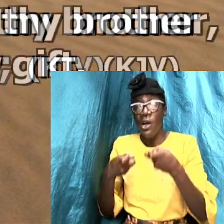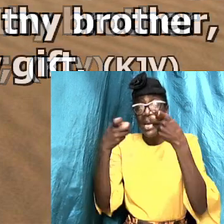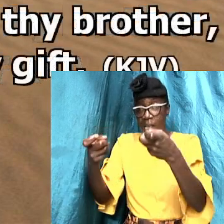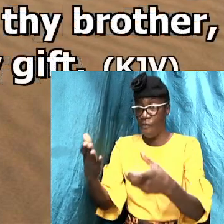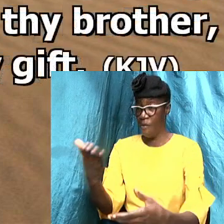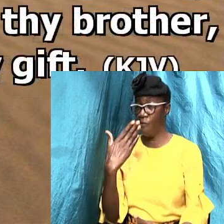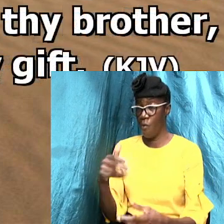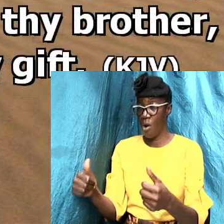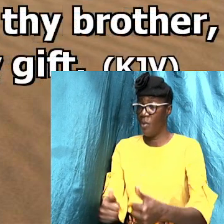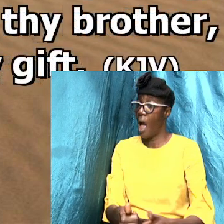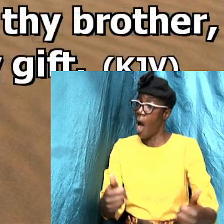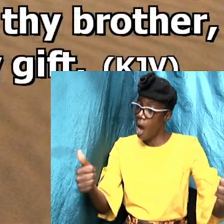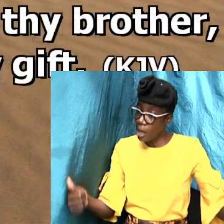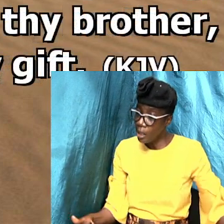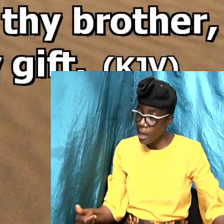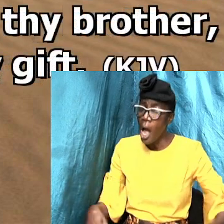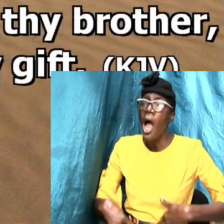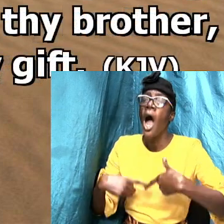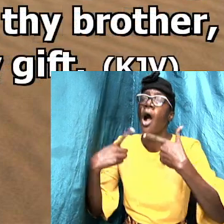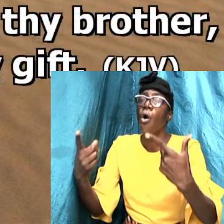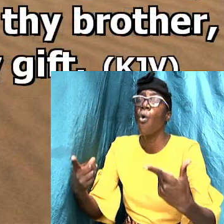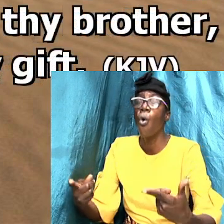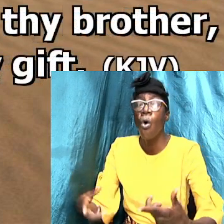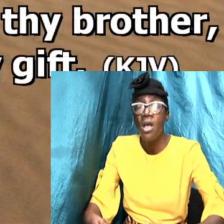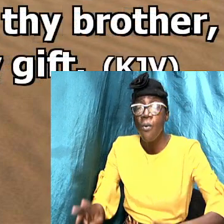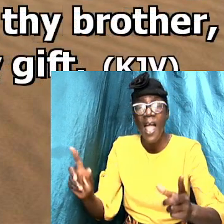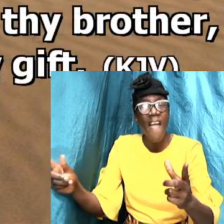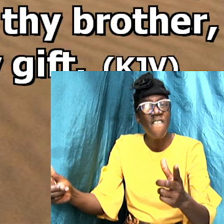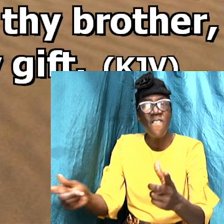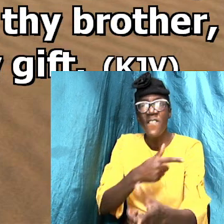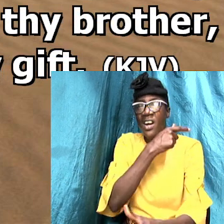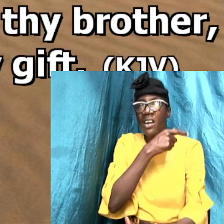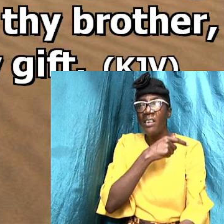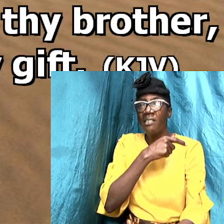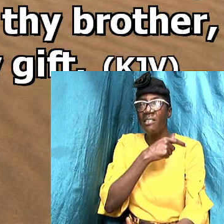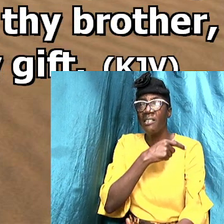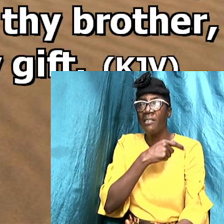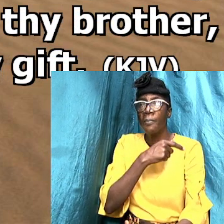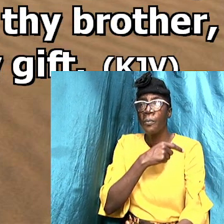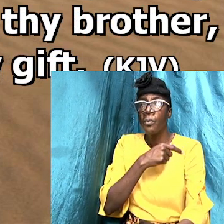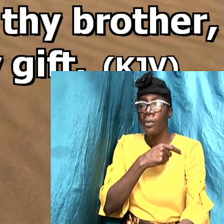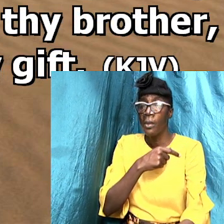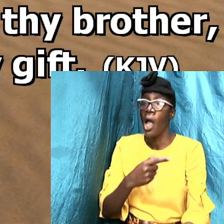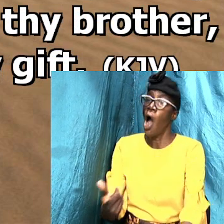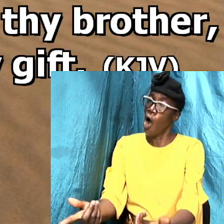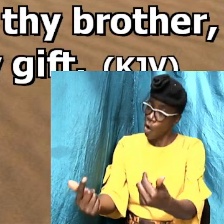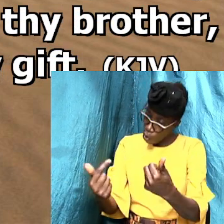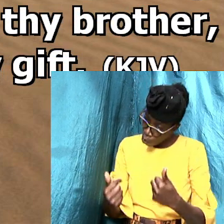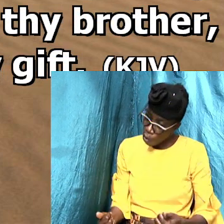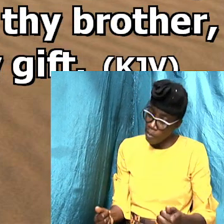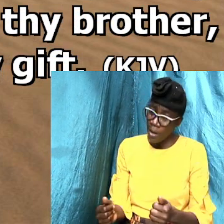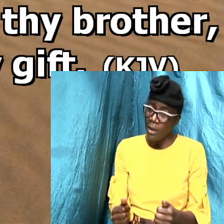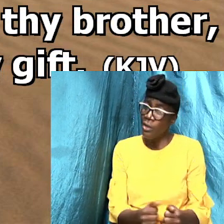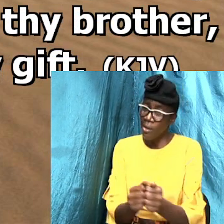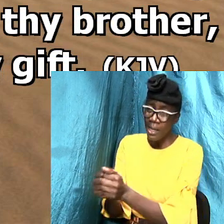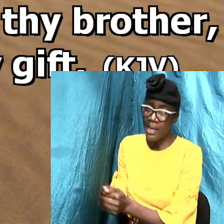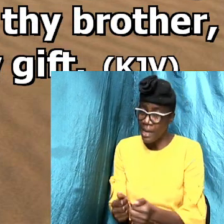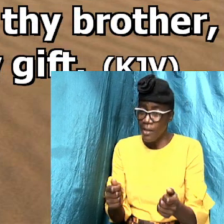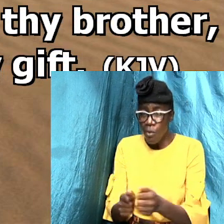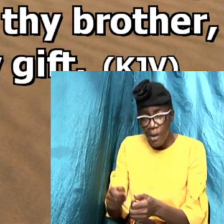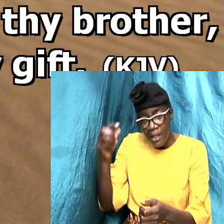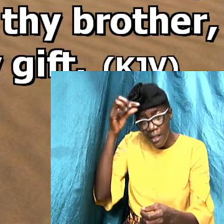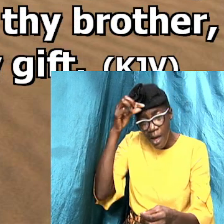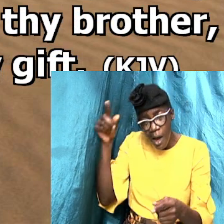altar and go thy way first. Go thy way. First be reconciled to thy brother and then